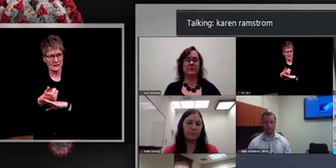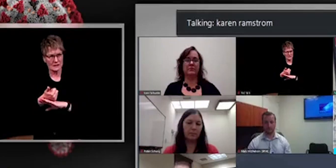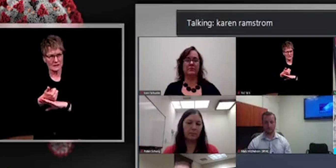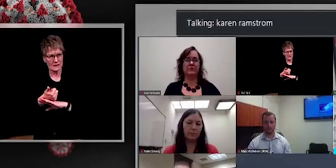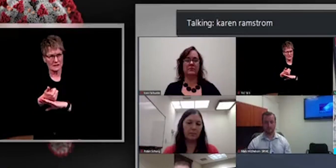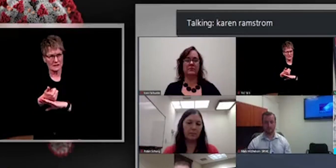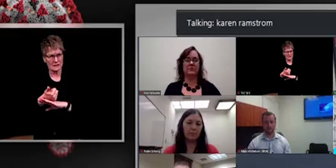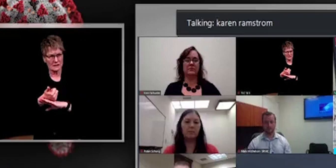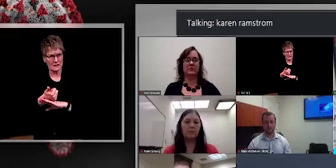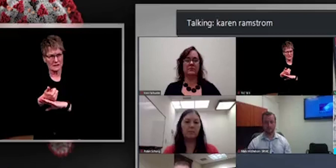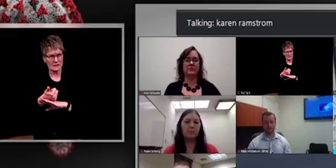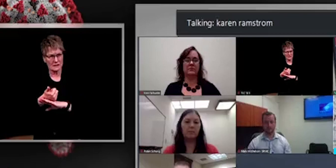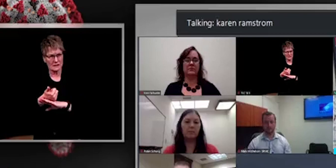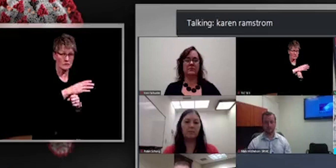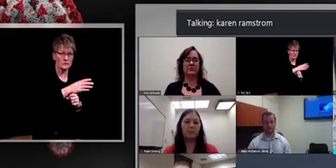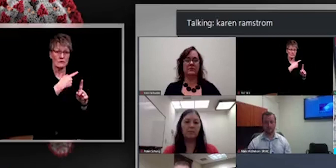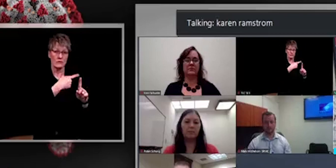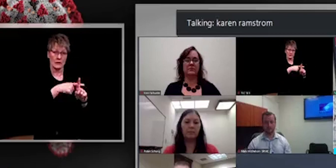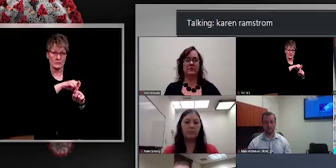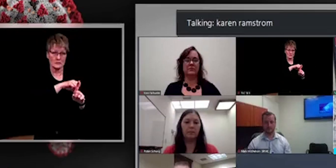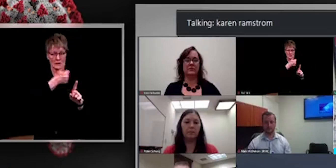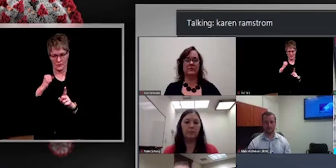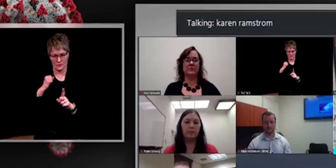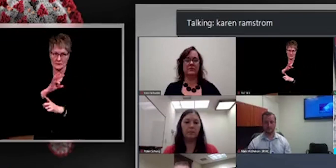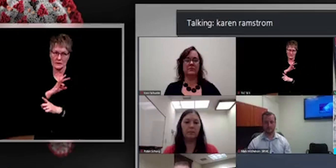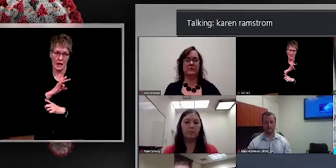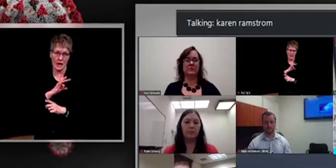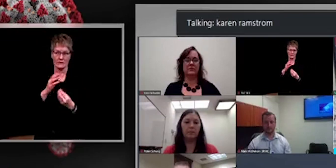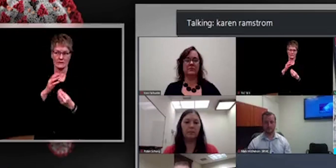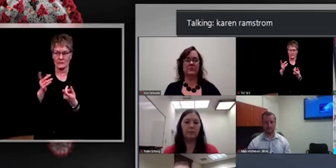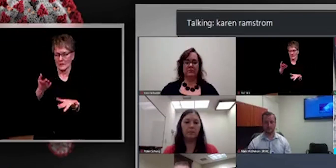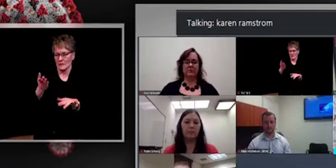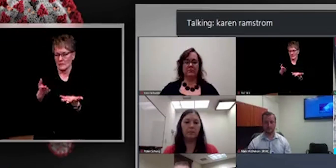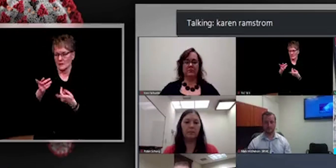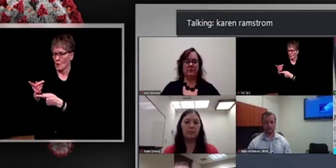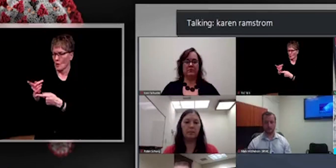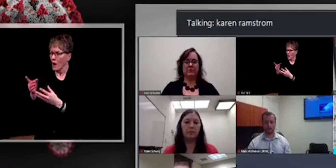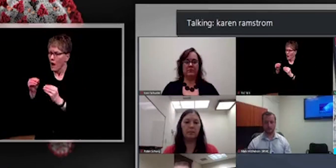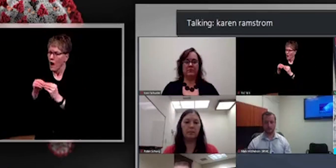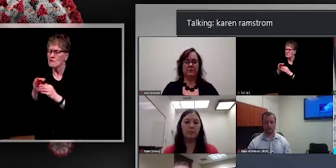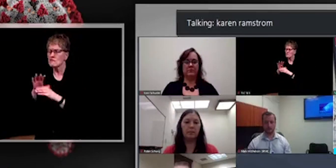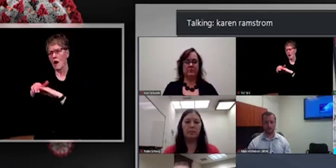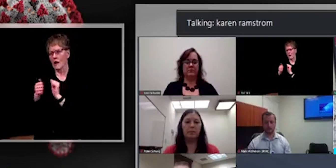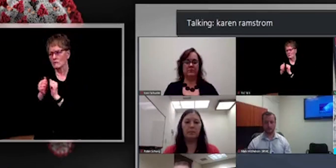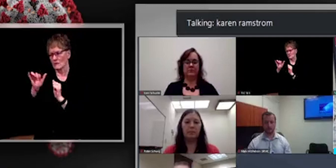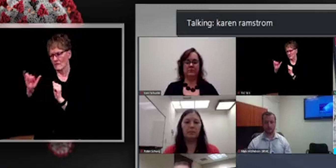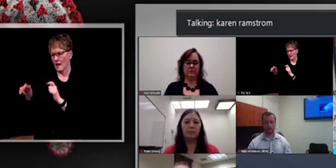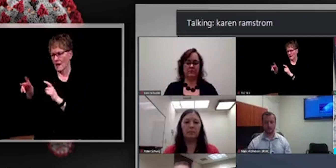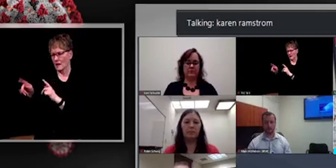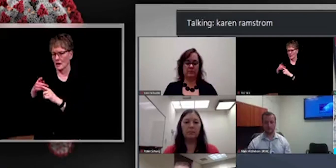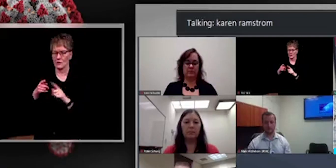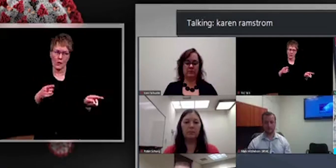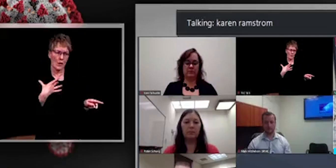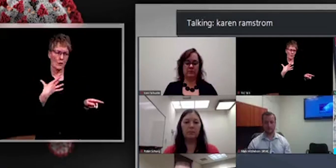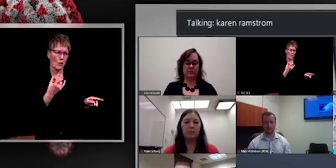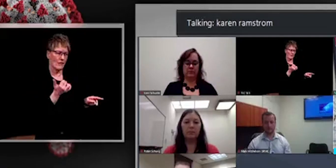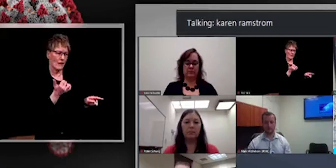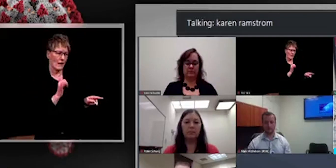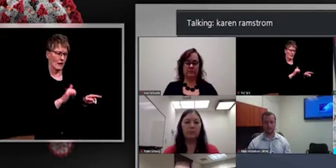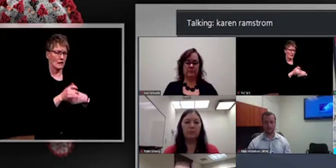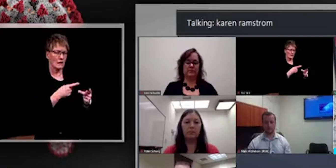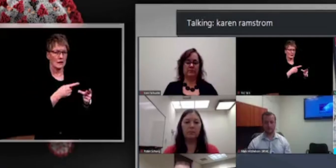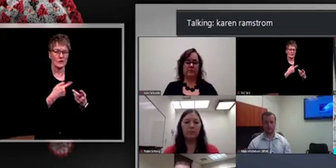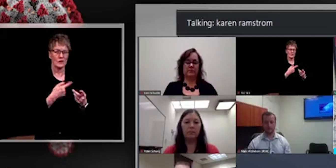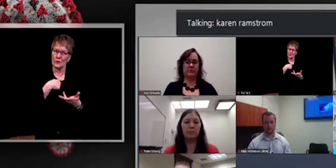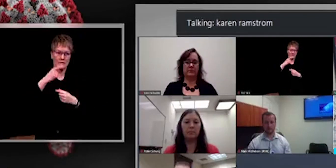and other staff, um, who might be more comfortable with one type than another. Um, I think all of that's yet to be determined and I